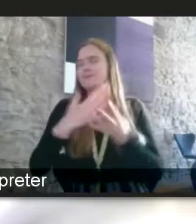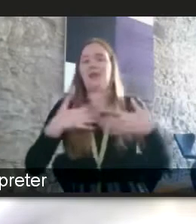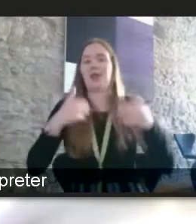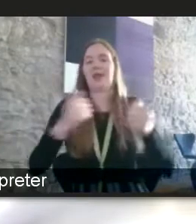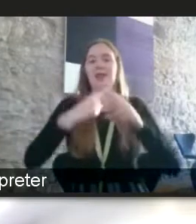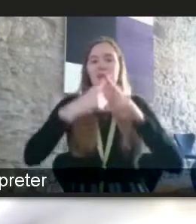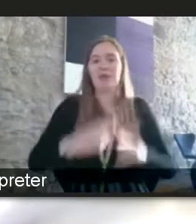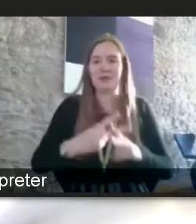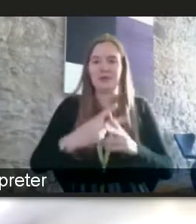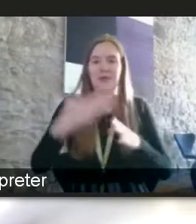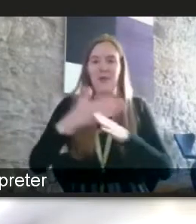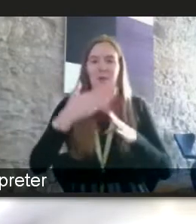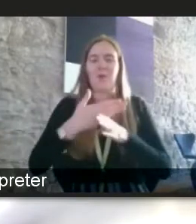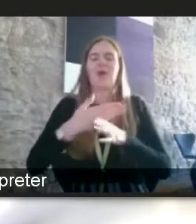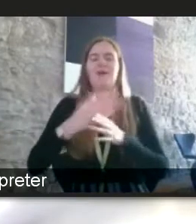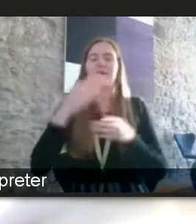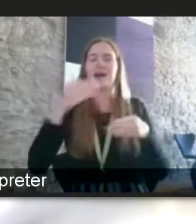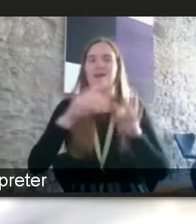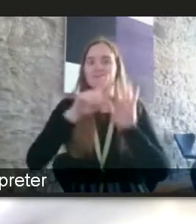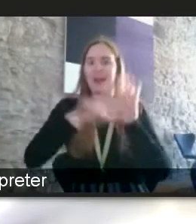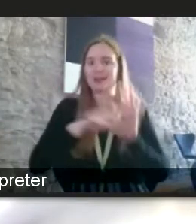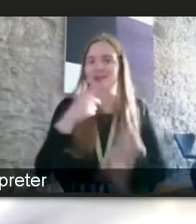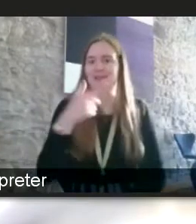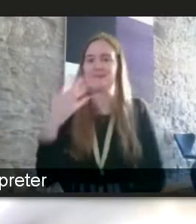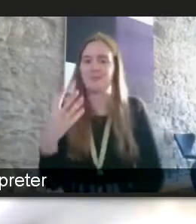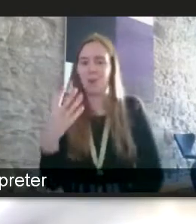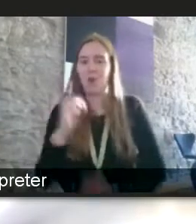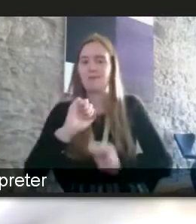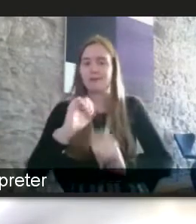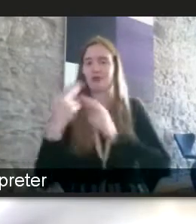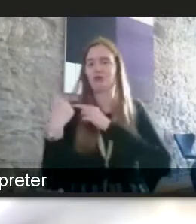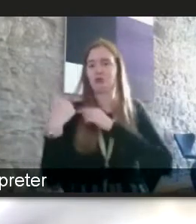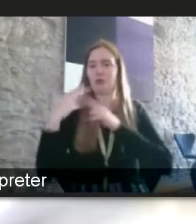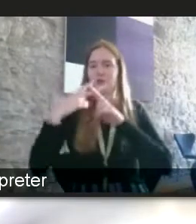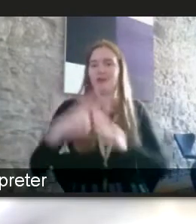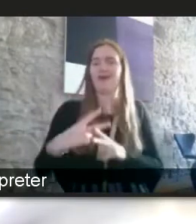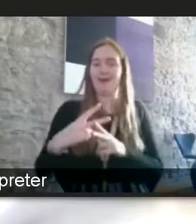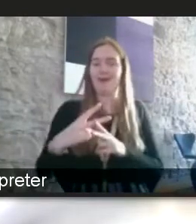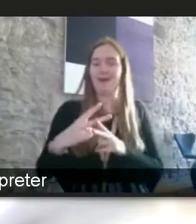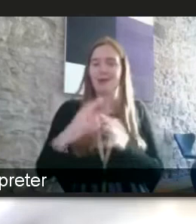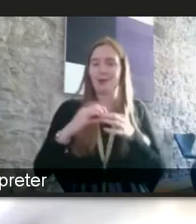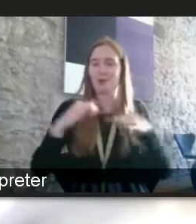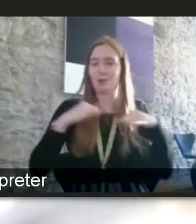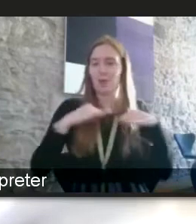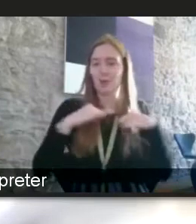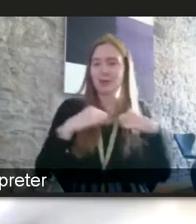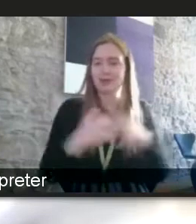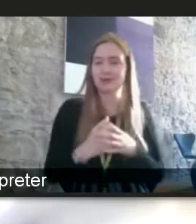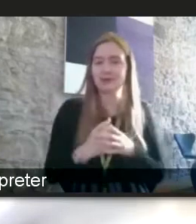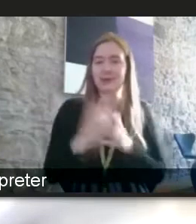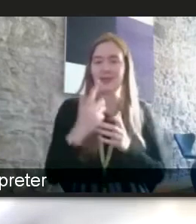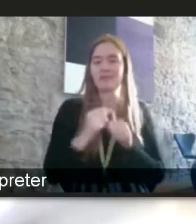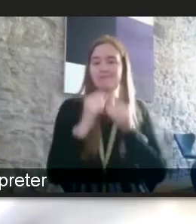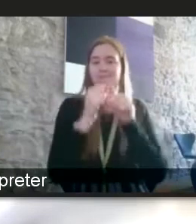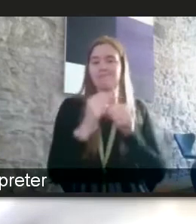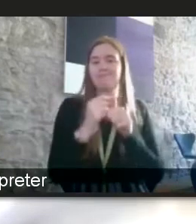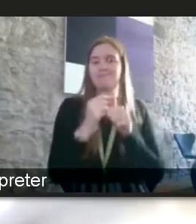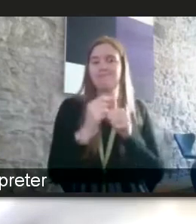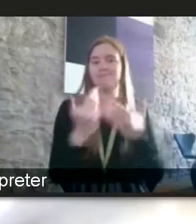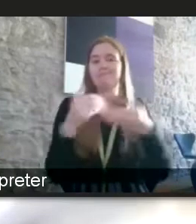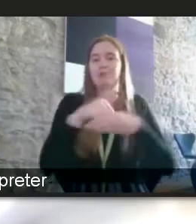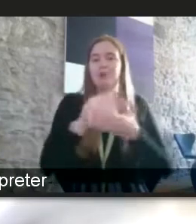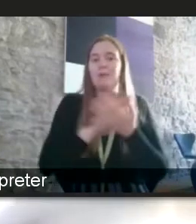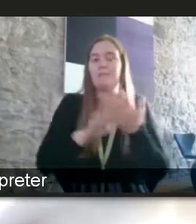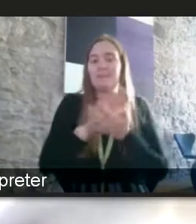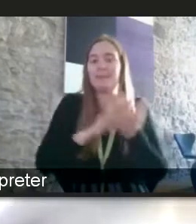duty of care um for employees to carry out a duty of being cared for employees now its implementation it means that